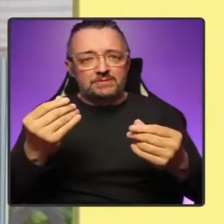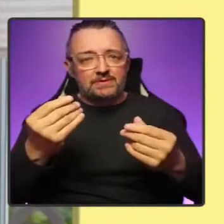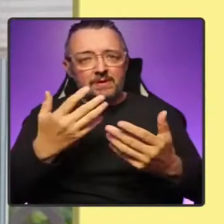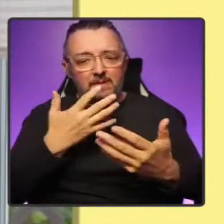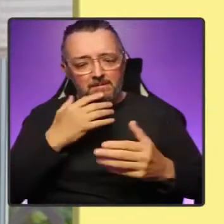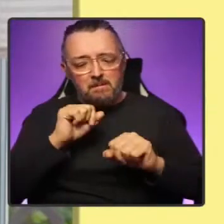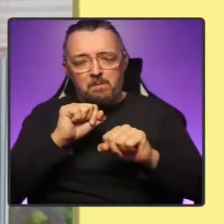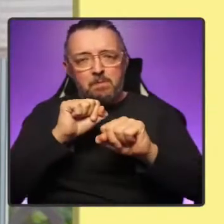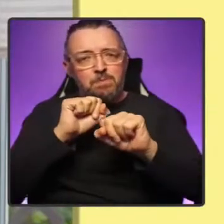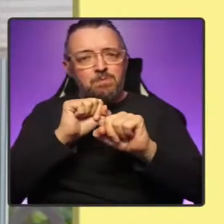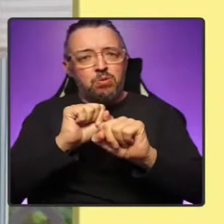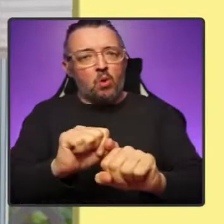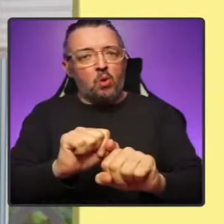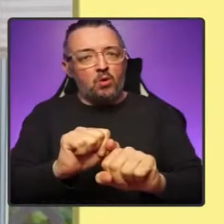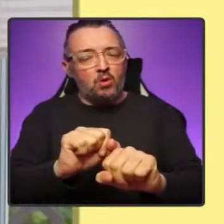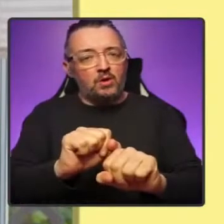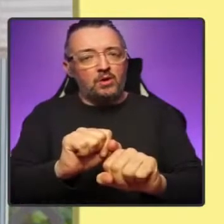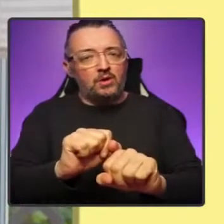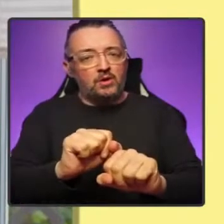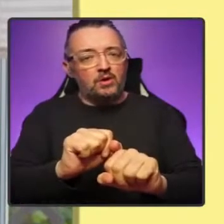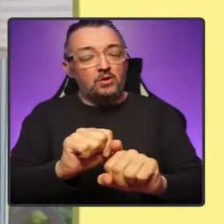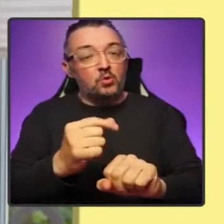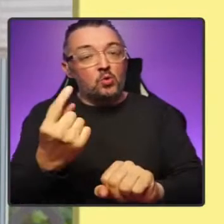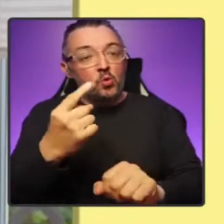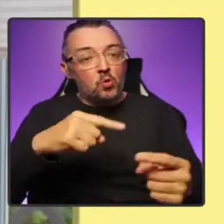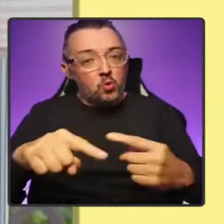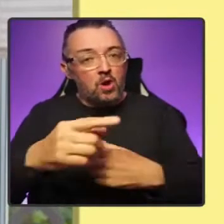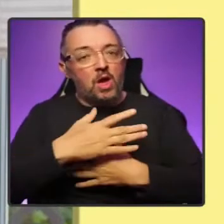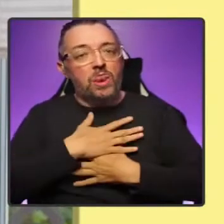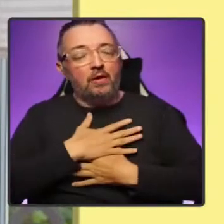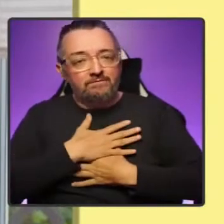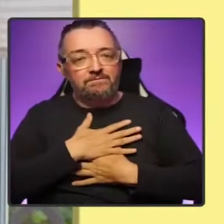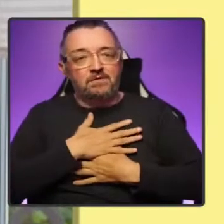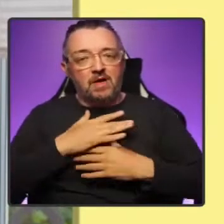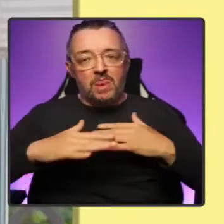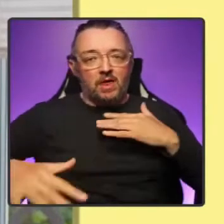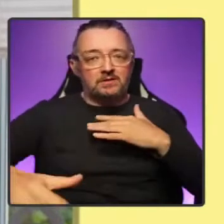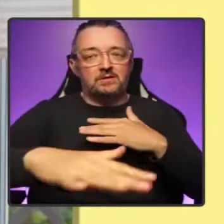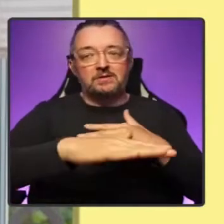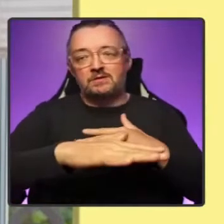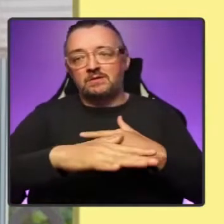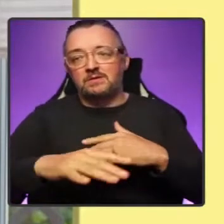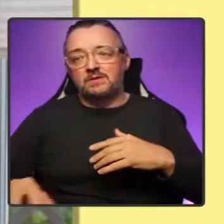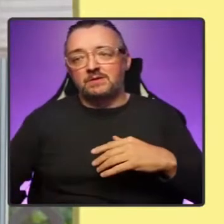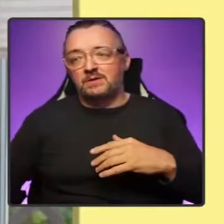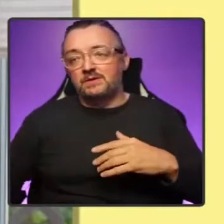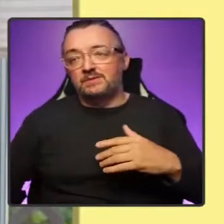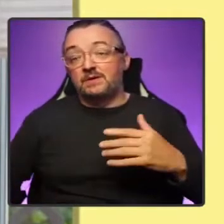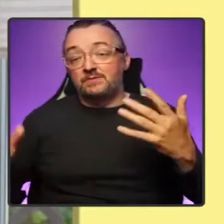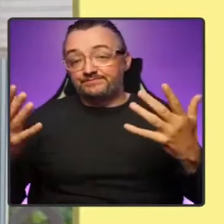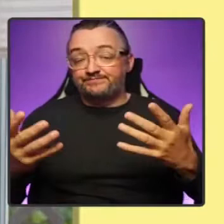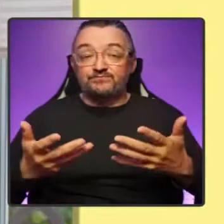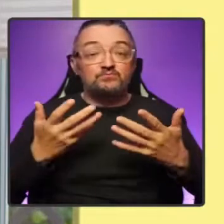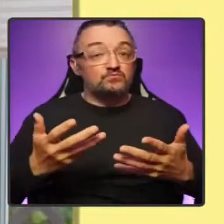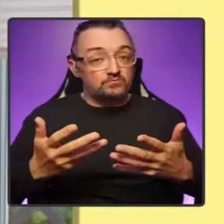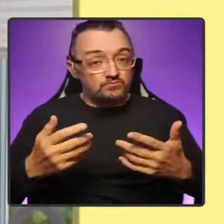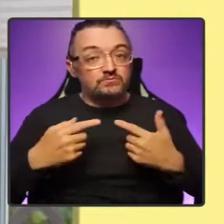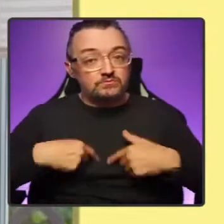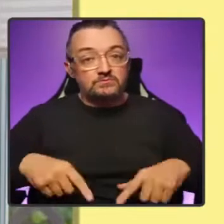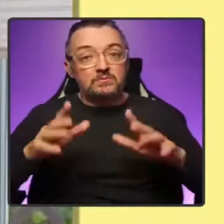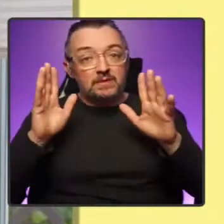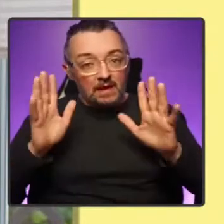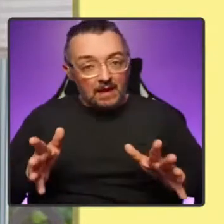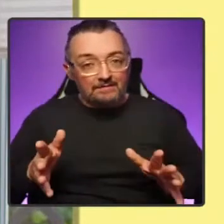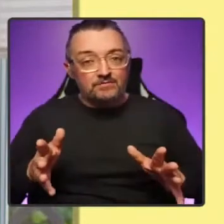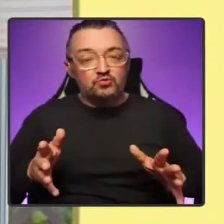own it, but to those who love it. Today, more than ever, we must steward and protect this